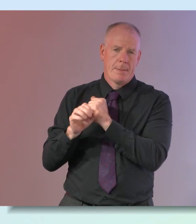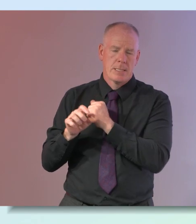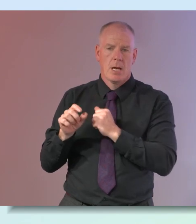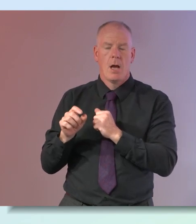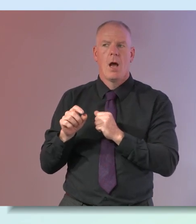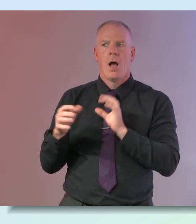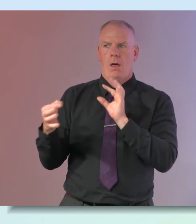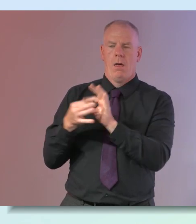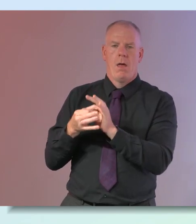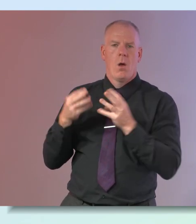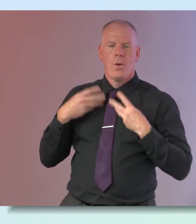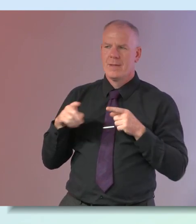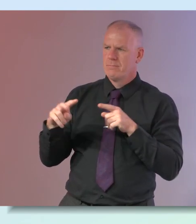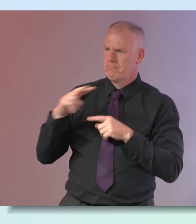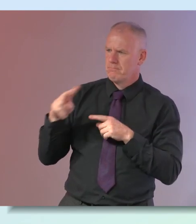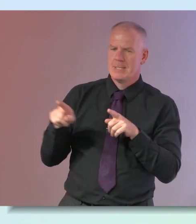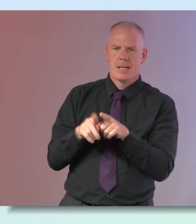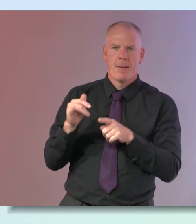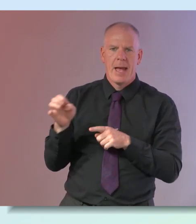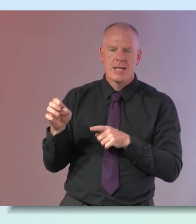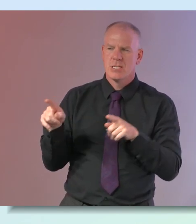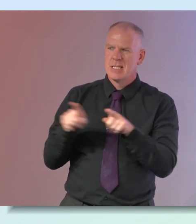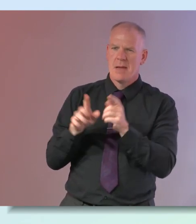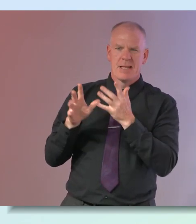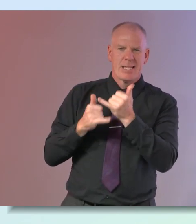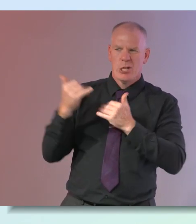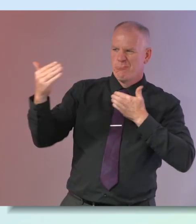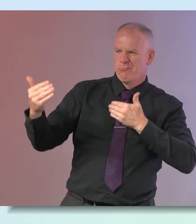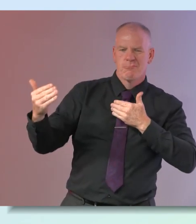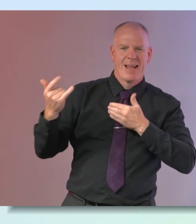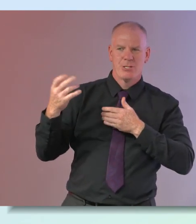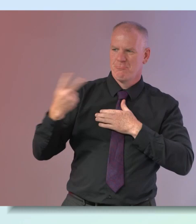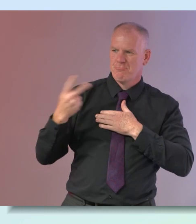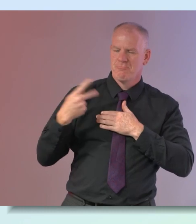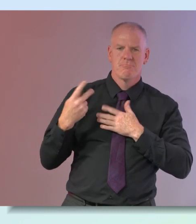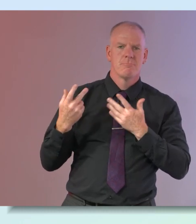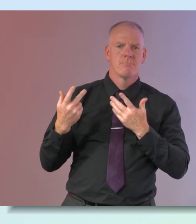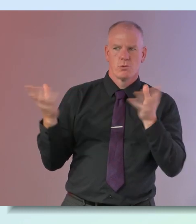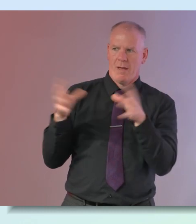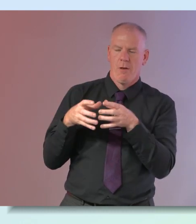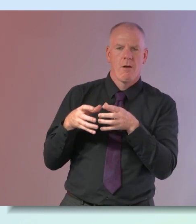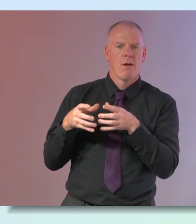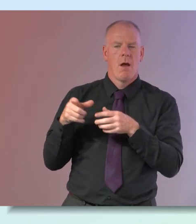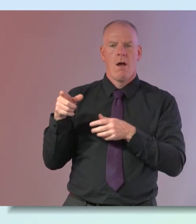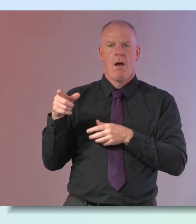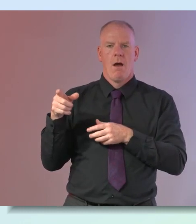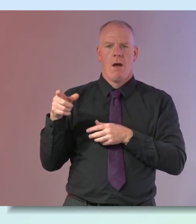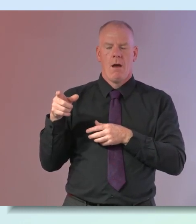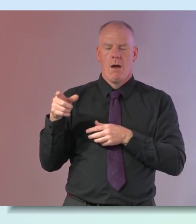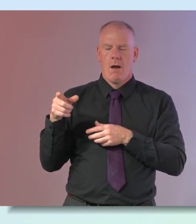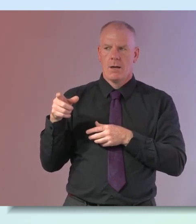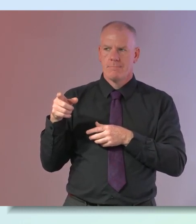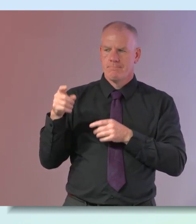identifying women who are at the same age or within the same decade as them as women who had it together and how they saw that as